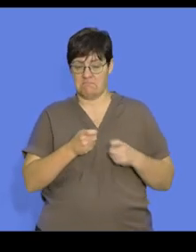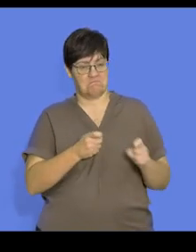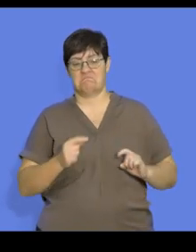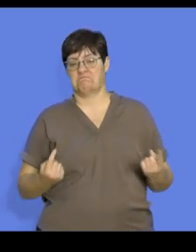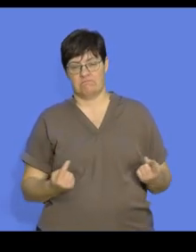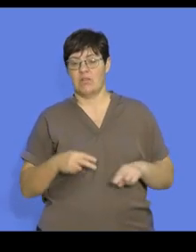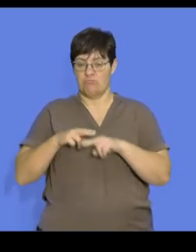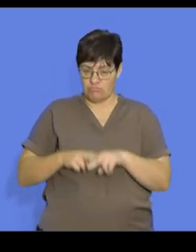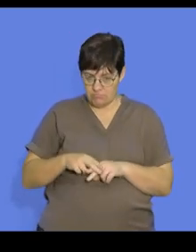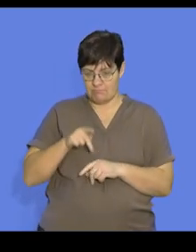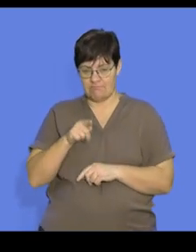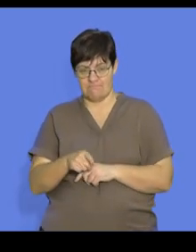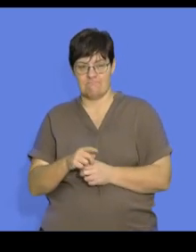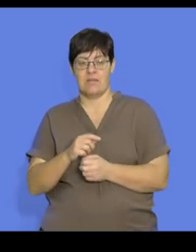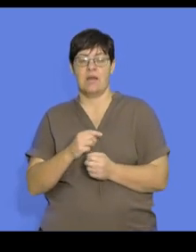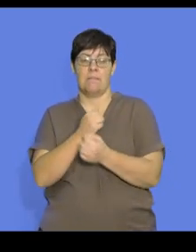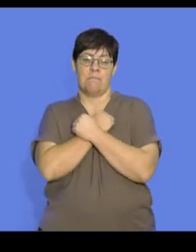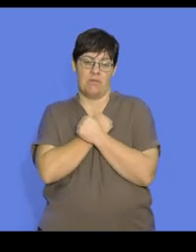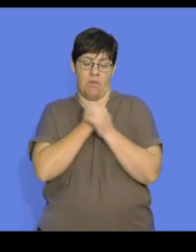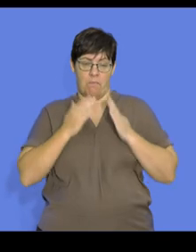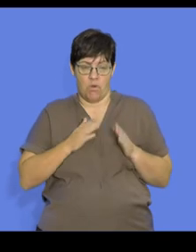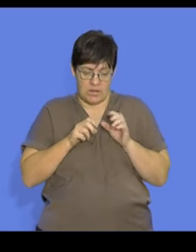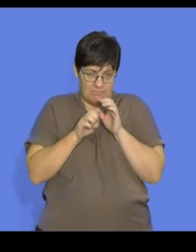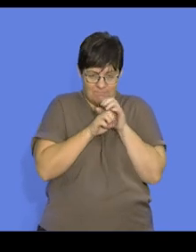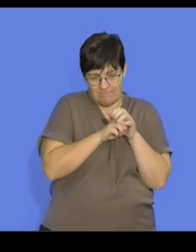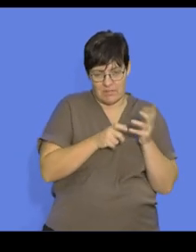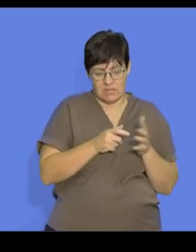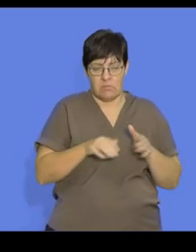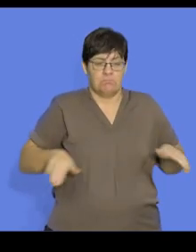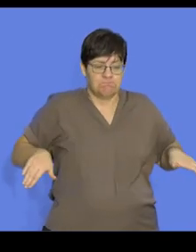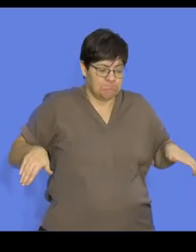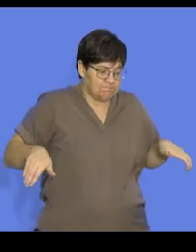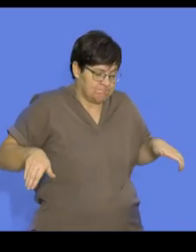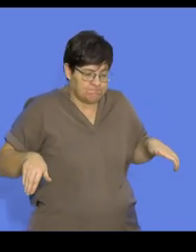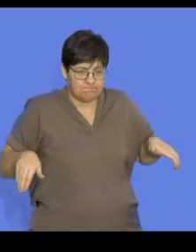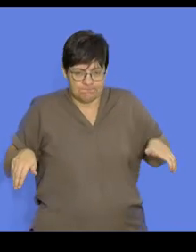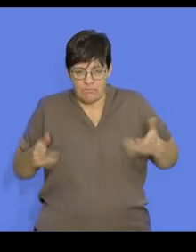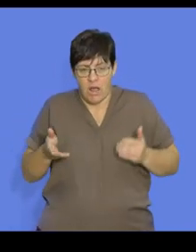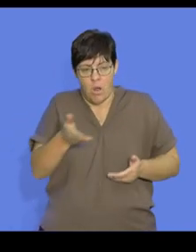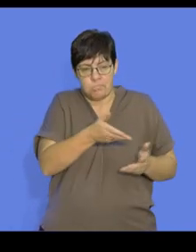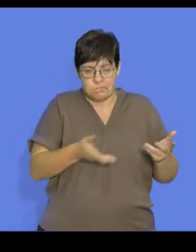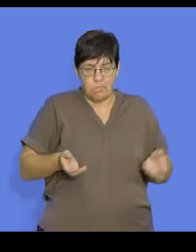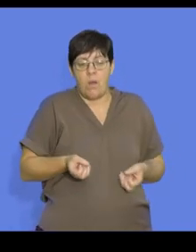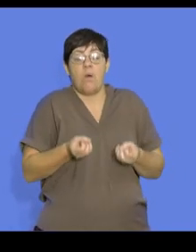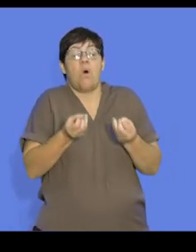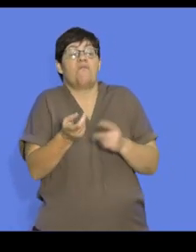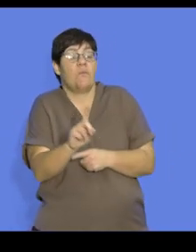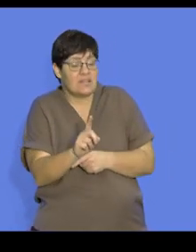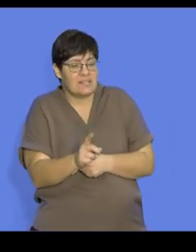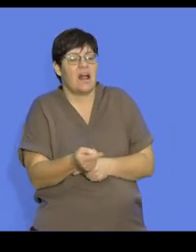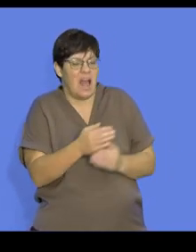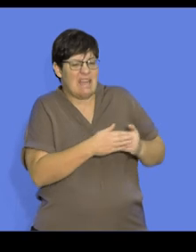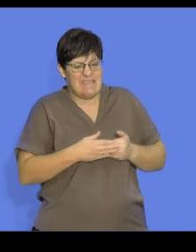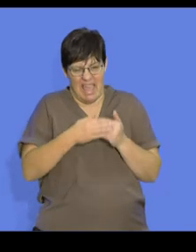and they rely on their parents' body heat. So you'll find that often the parents will be around them to offer some